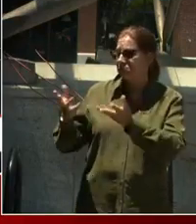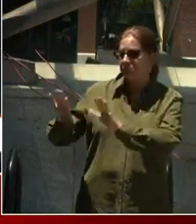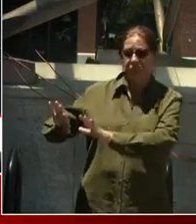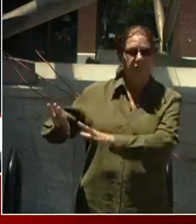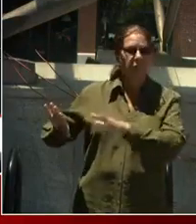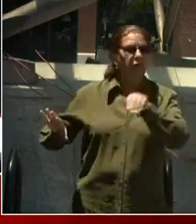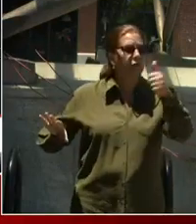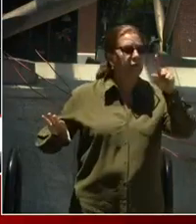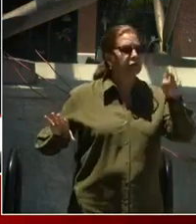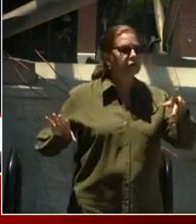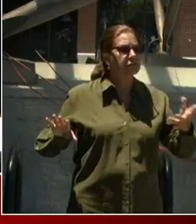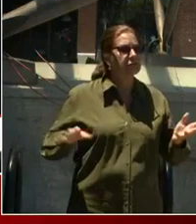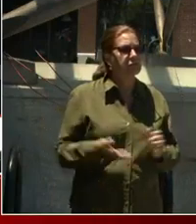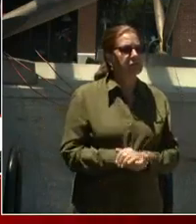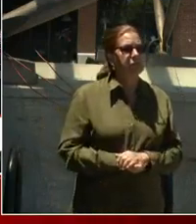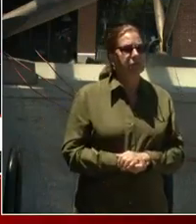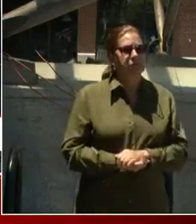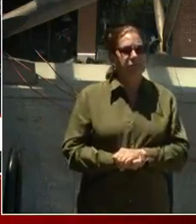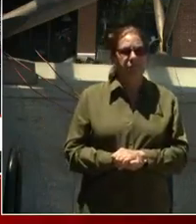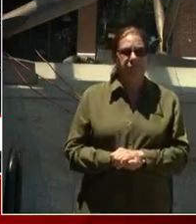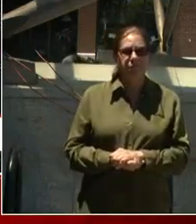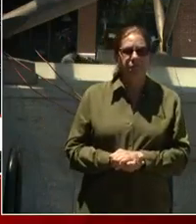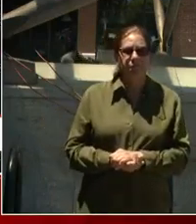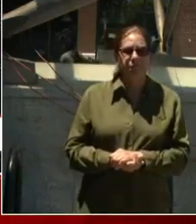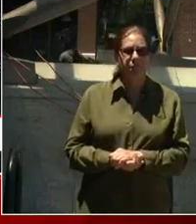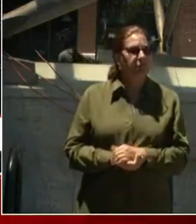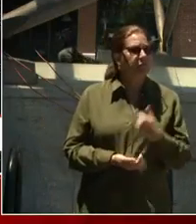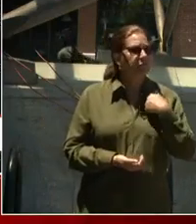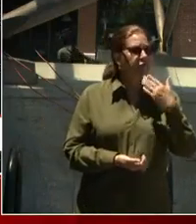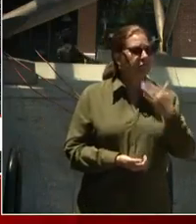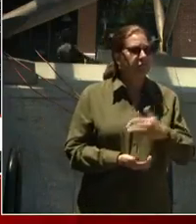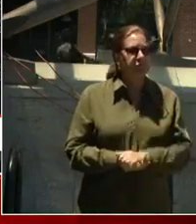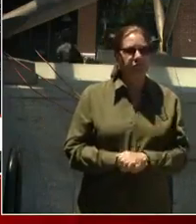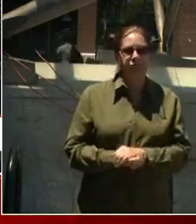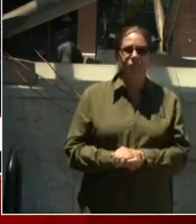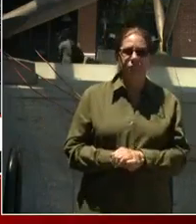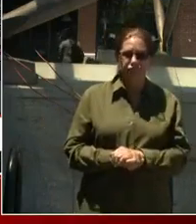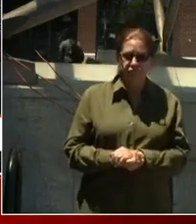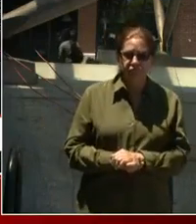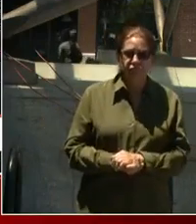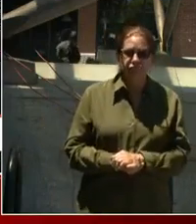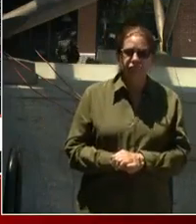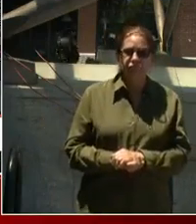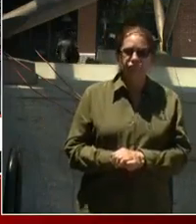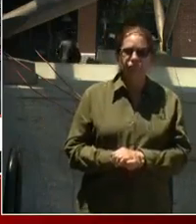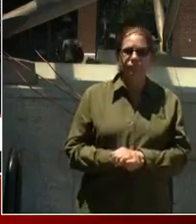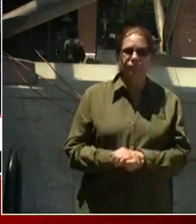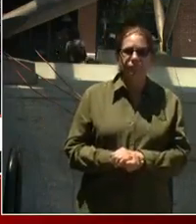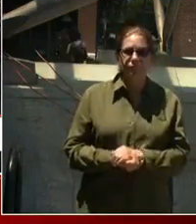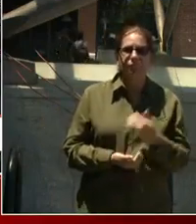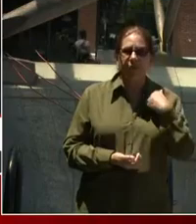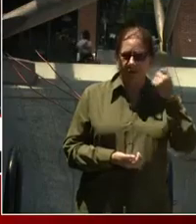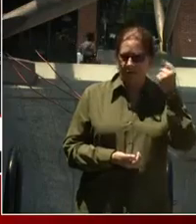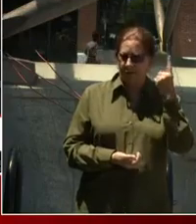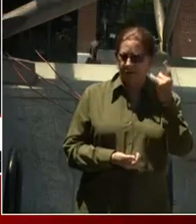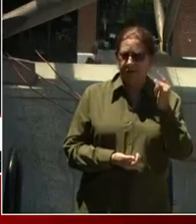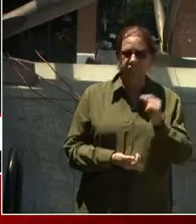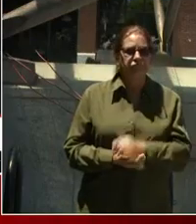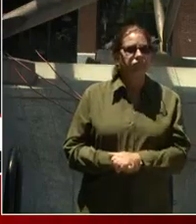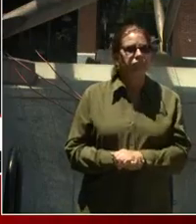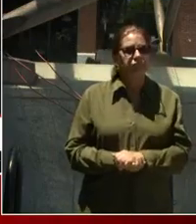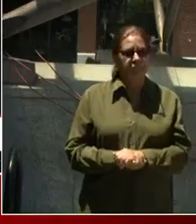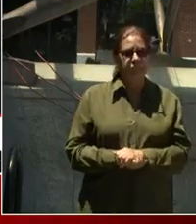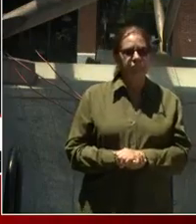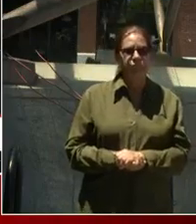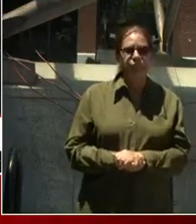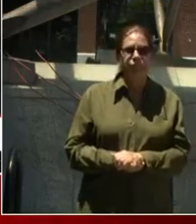Yep. I'm good. Can you do it from me? You still have a question? I got it. Do you a